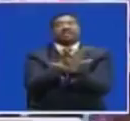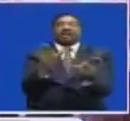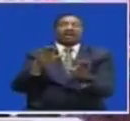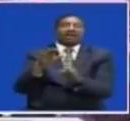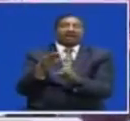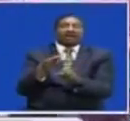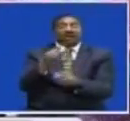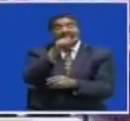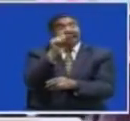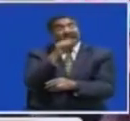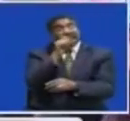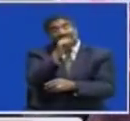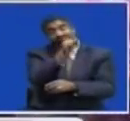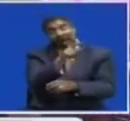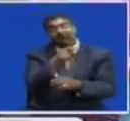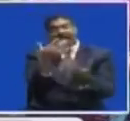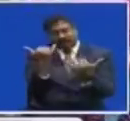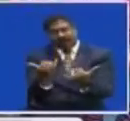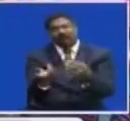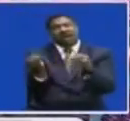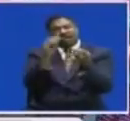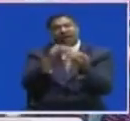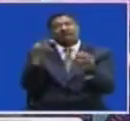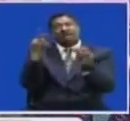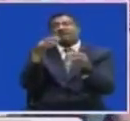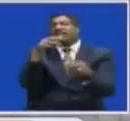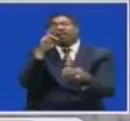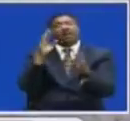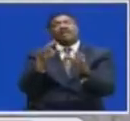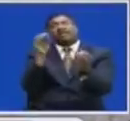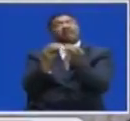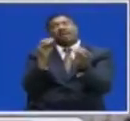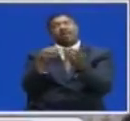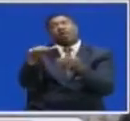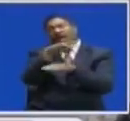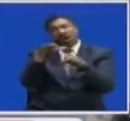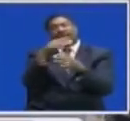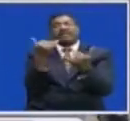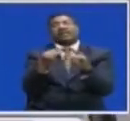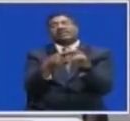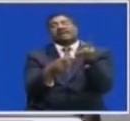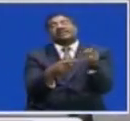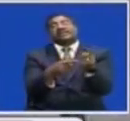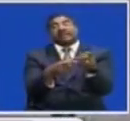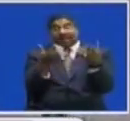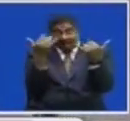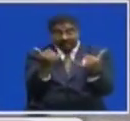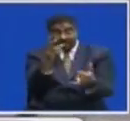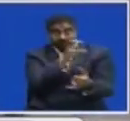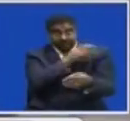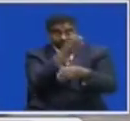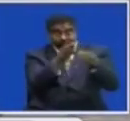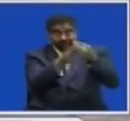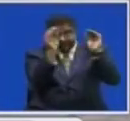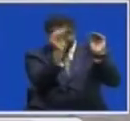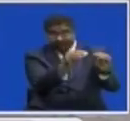Lusaka that has continued to record an increase in criminal cases With the construction of this police station, crime is expected